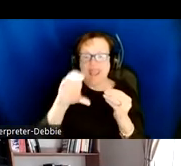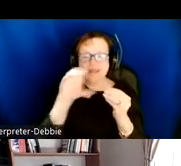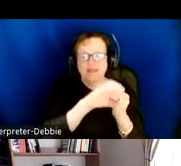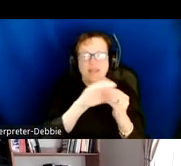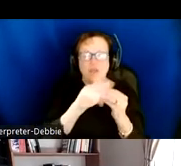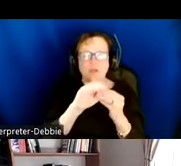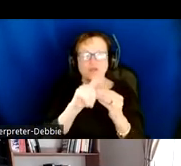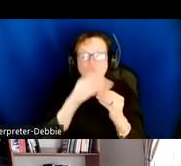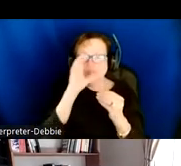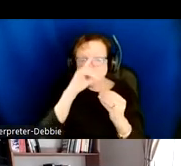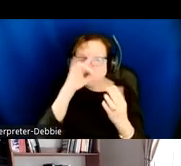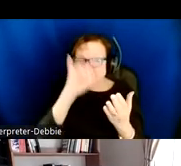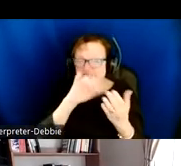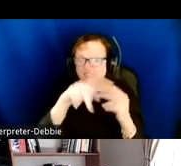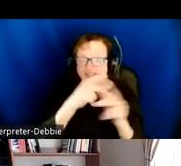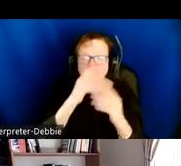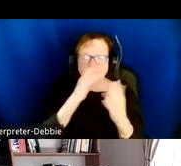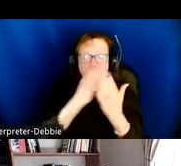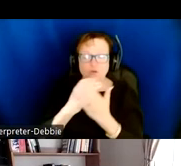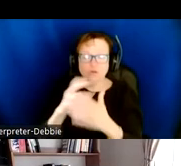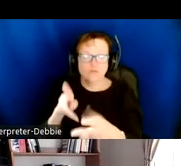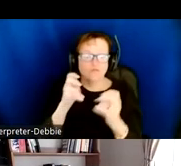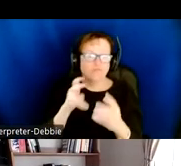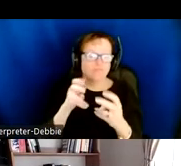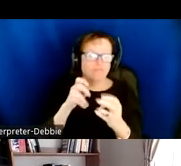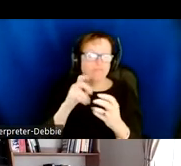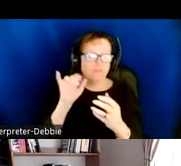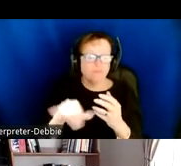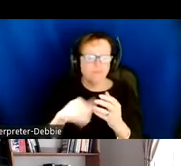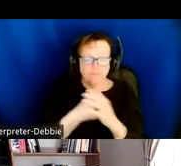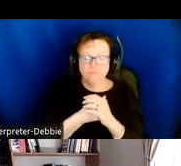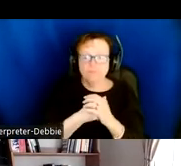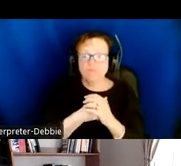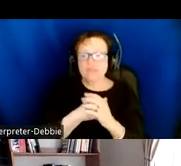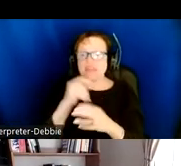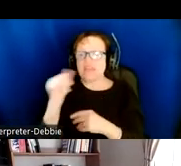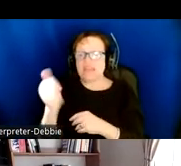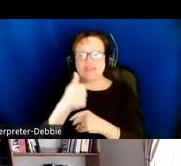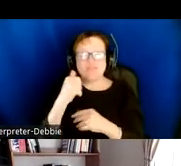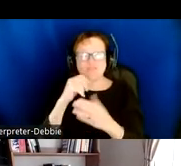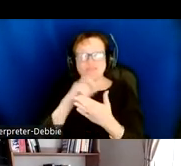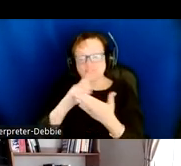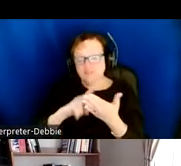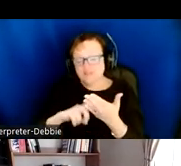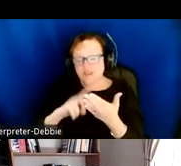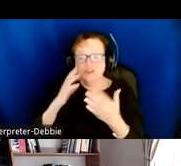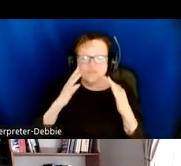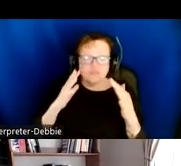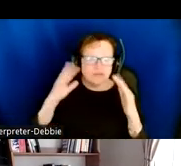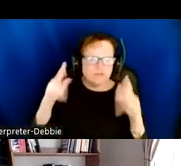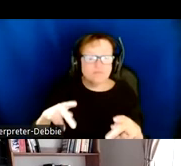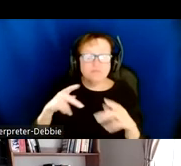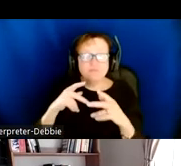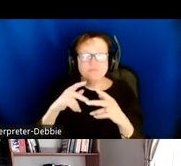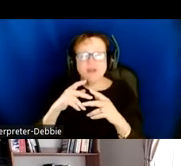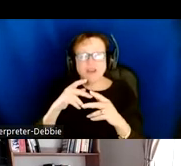of photographs and extracts the data from them. And then if you're a designer or an artist or a sound technician and you want